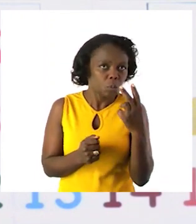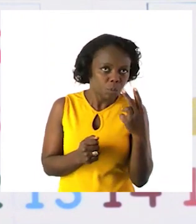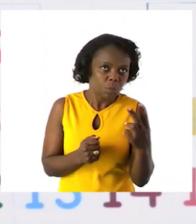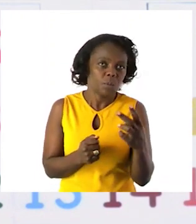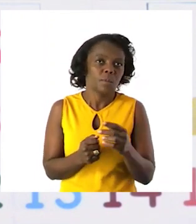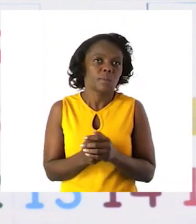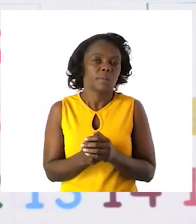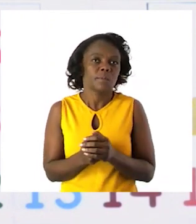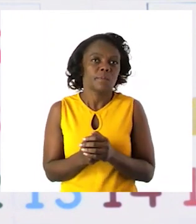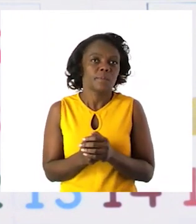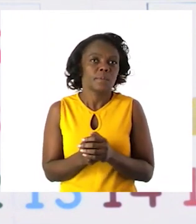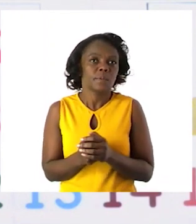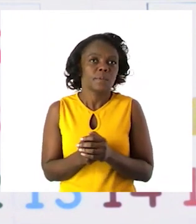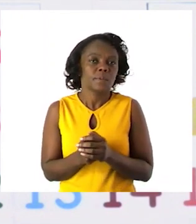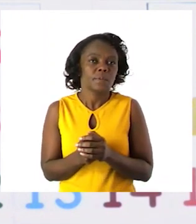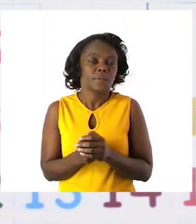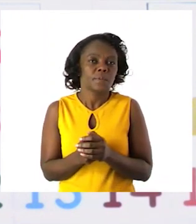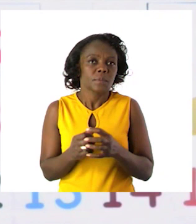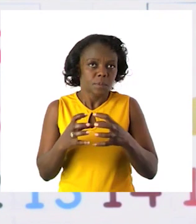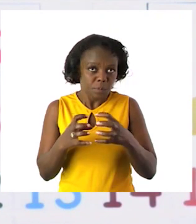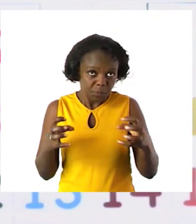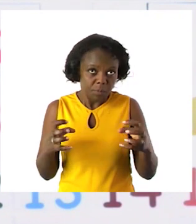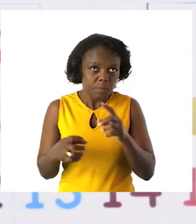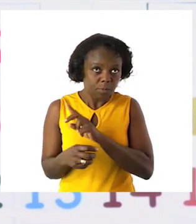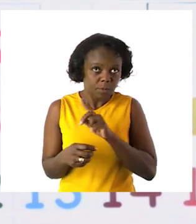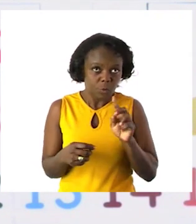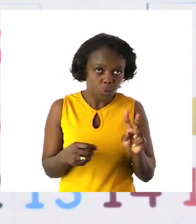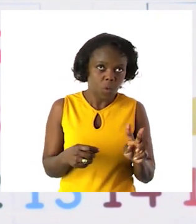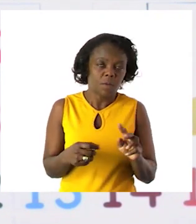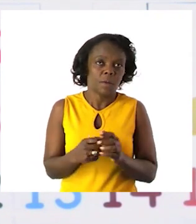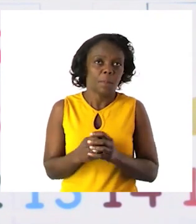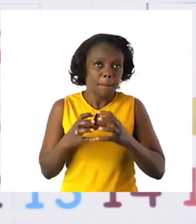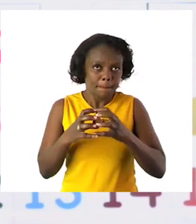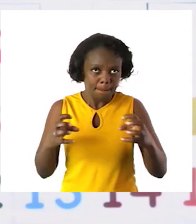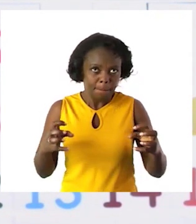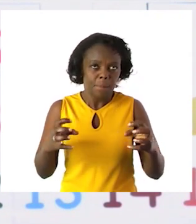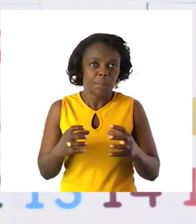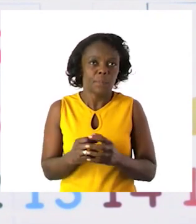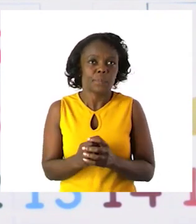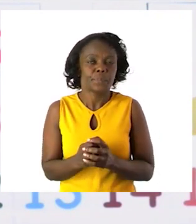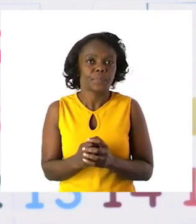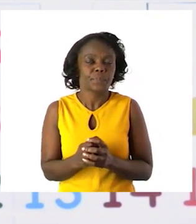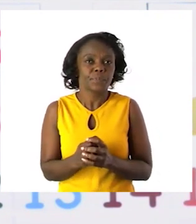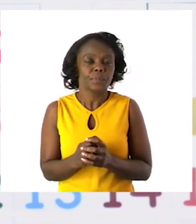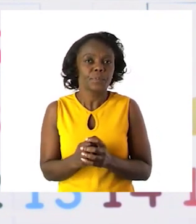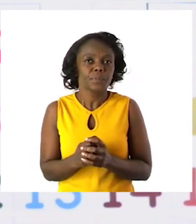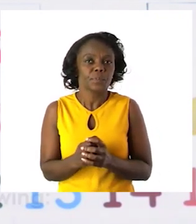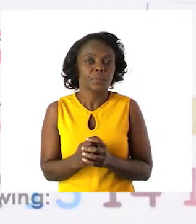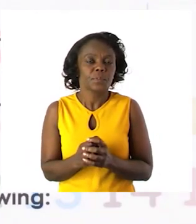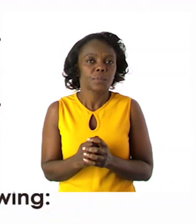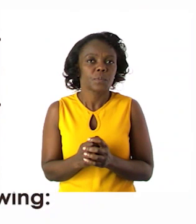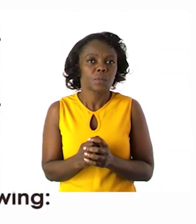2 there. So we have broken down this 12. We have broken it down. So that is how